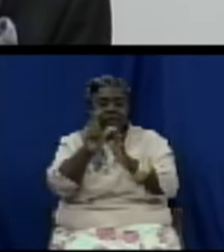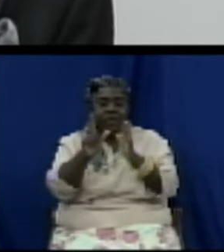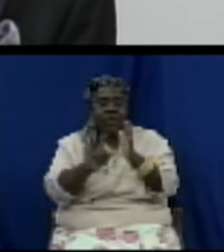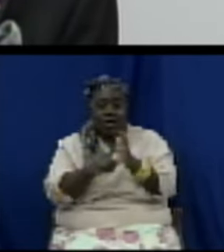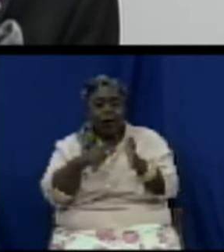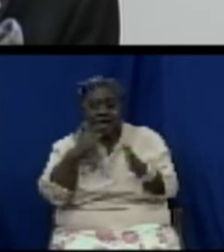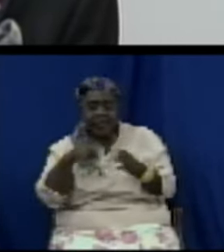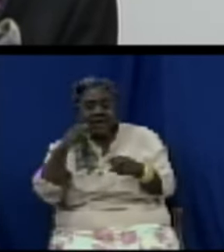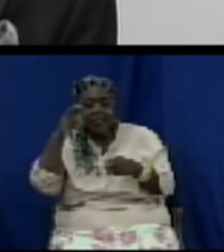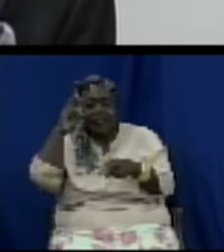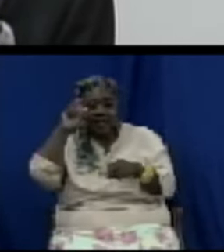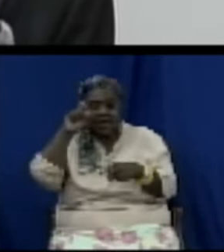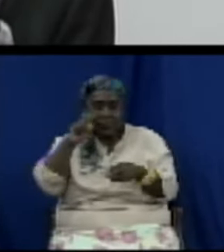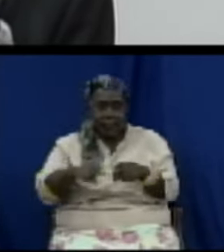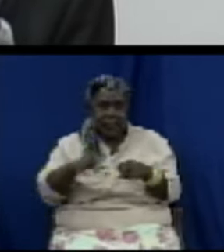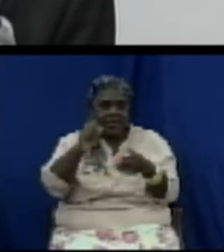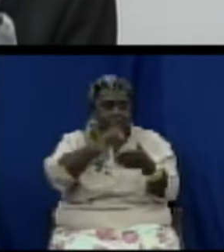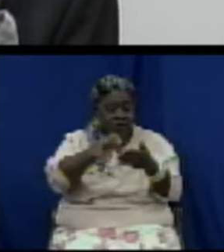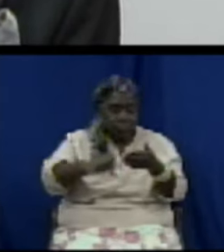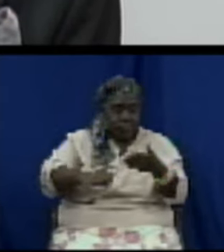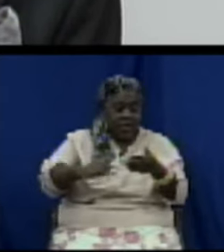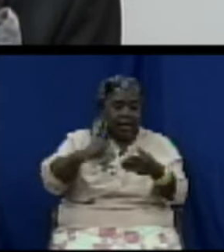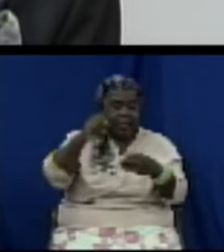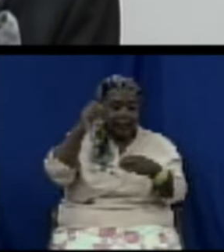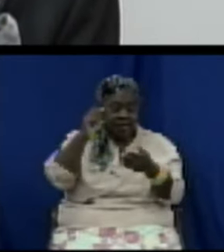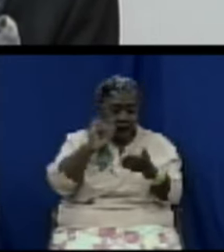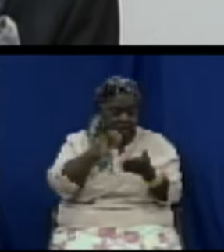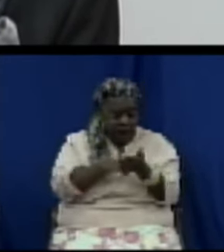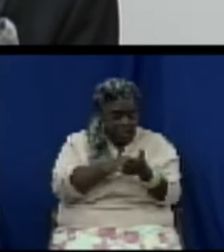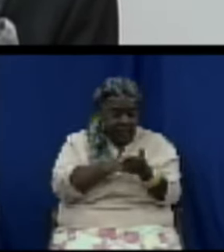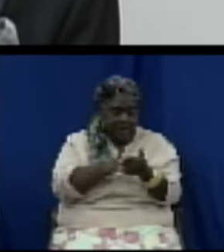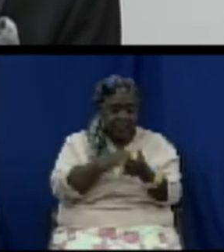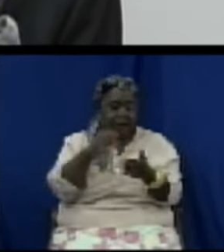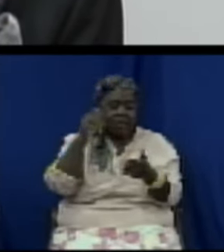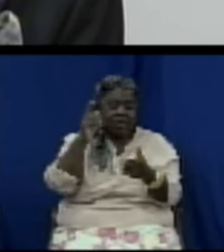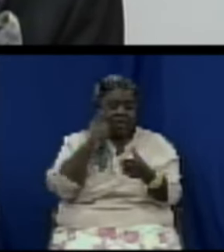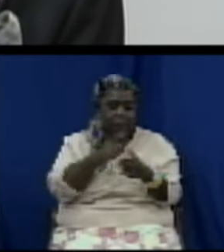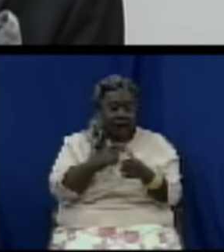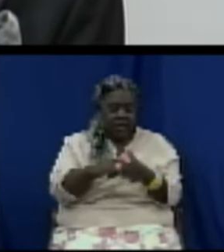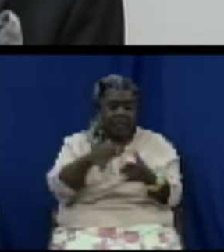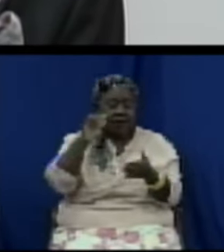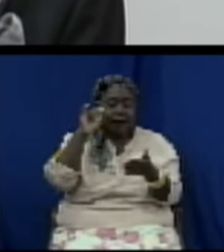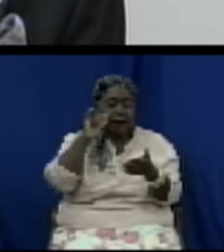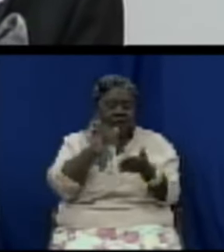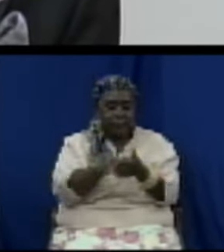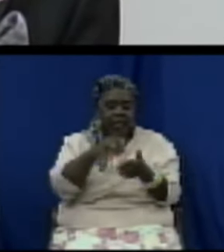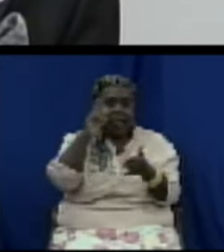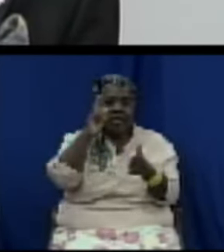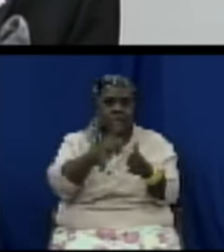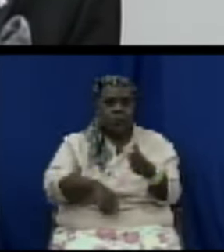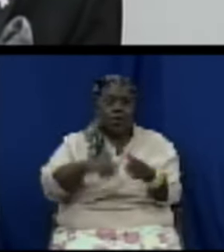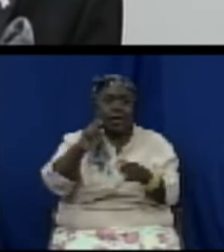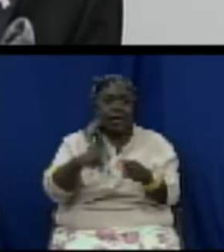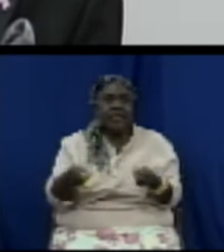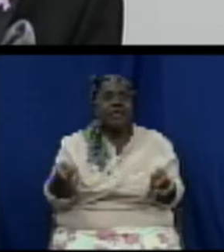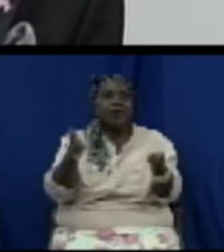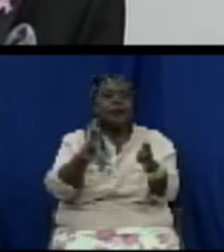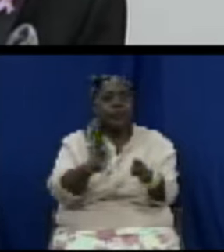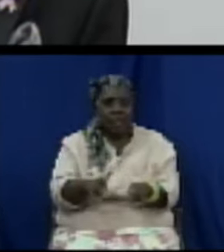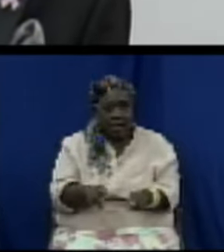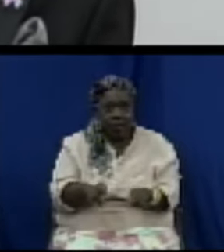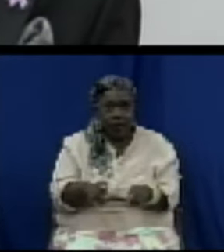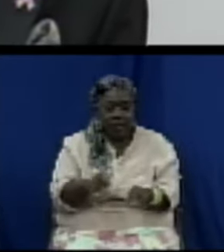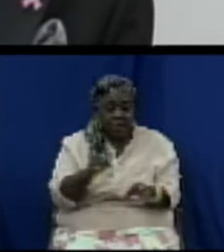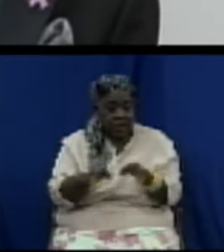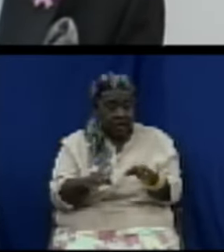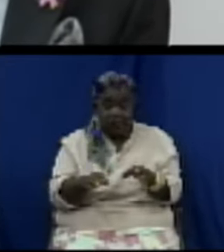marked and identified that they would have to be otherwise this would be a regulation